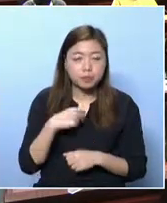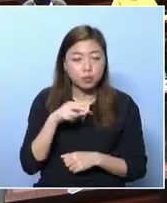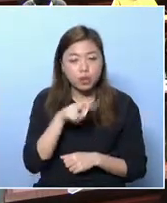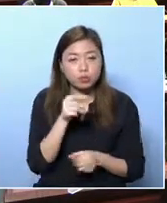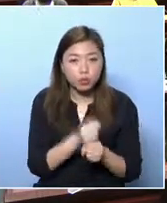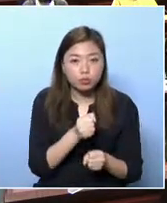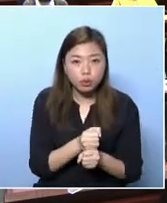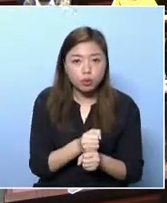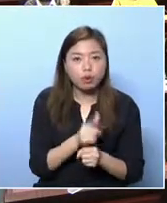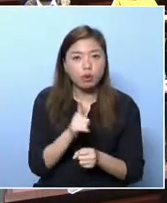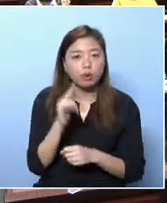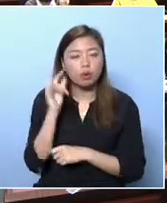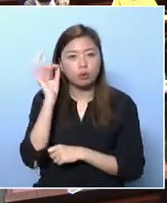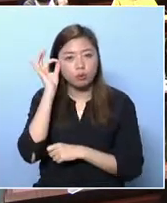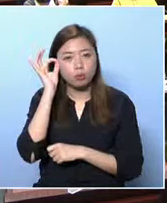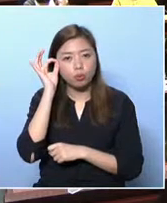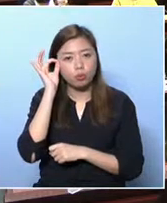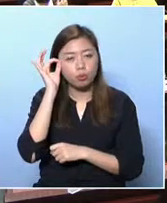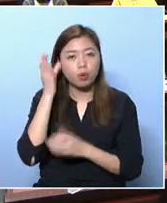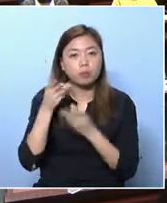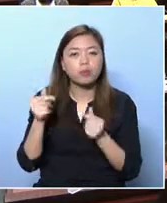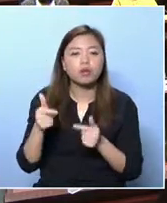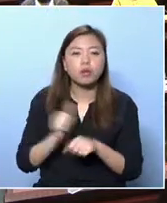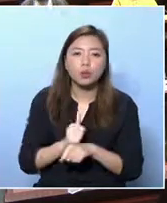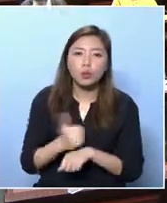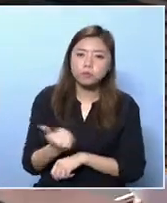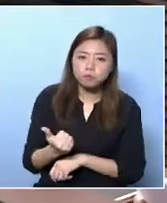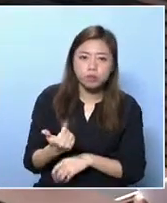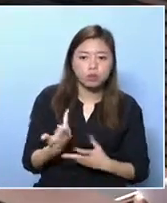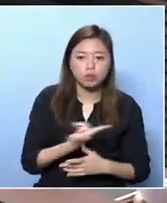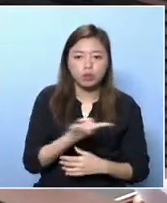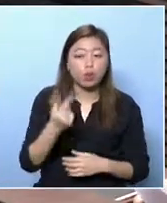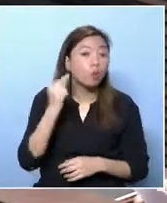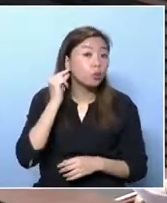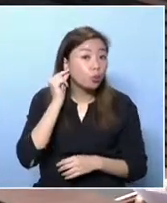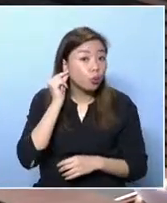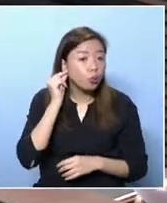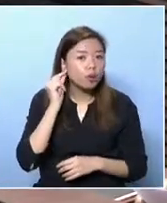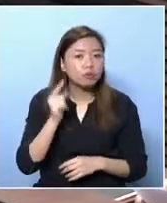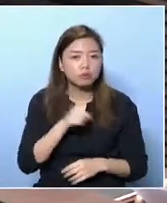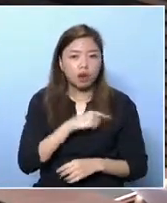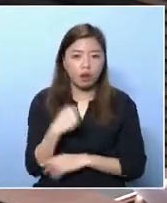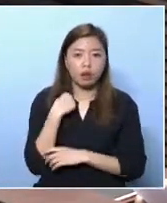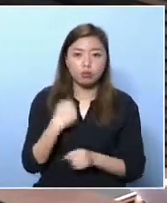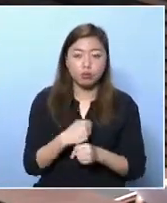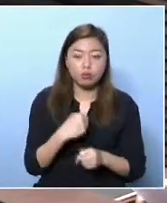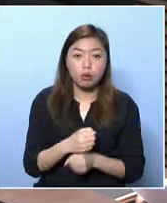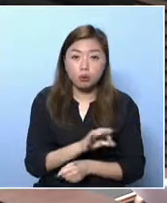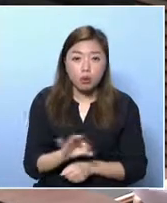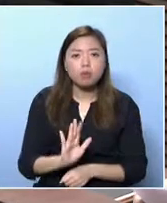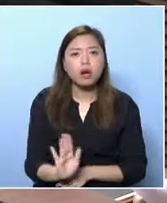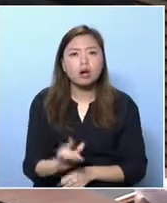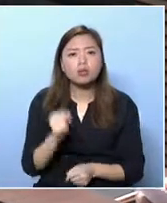workforce who are employed, who hold jobs. Then there's a better